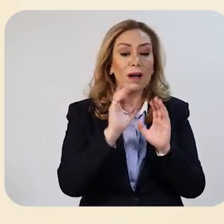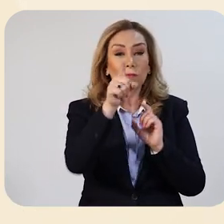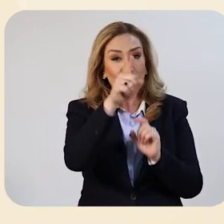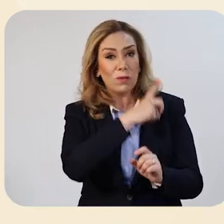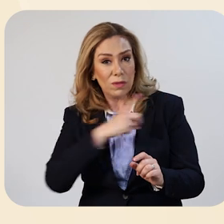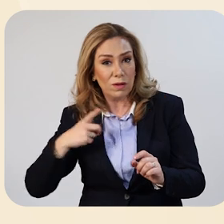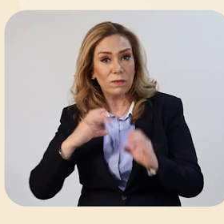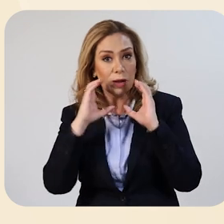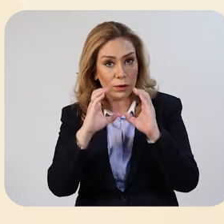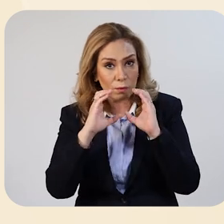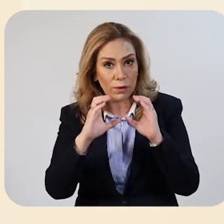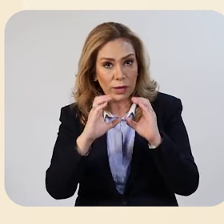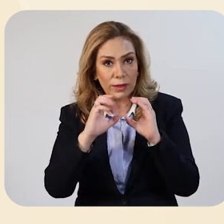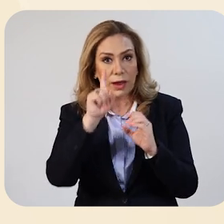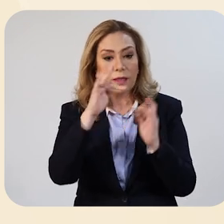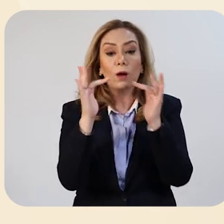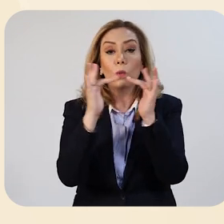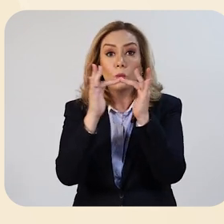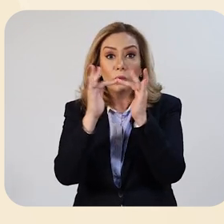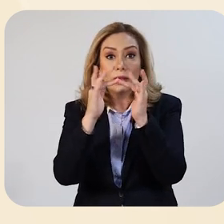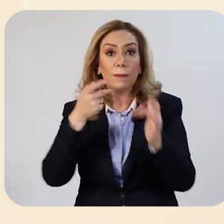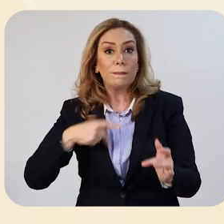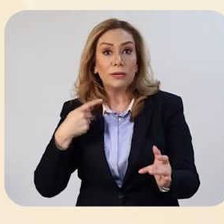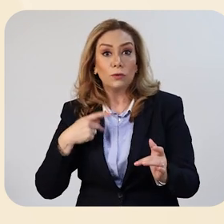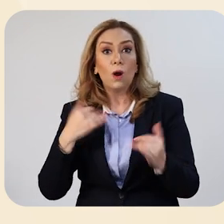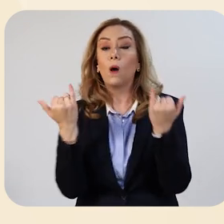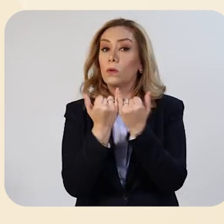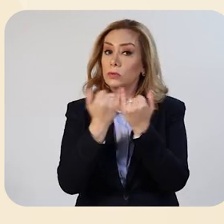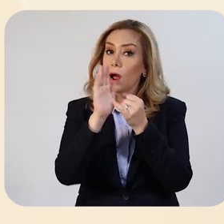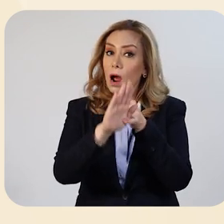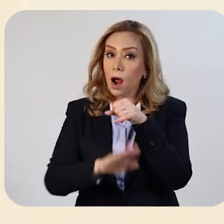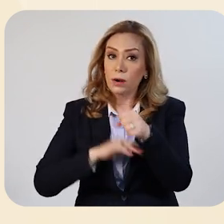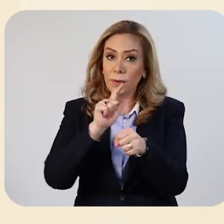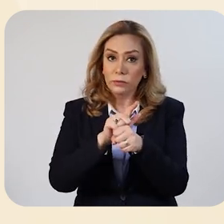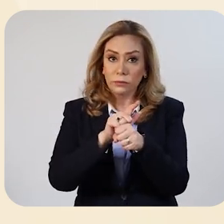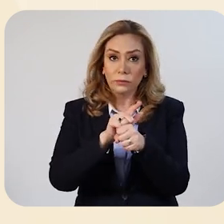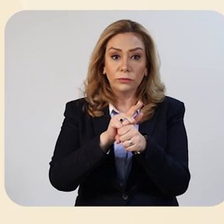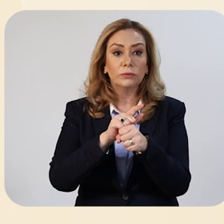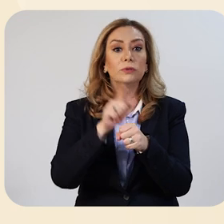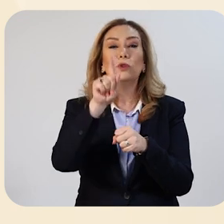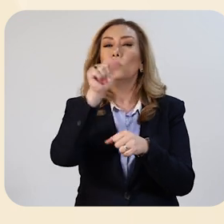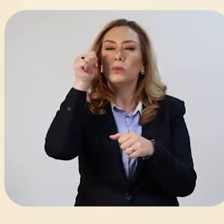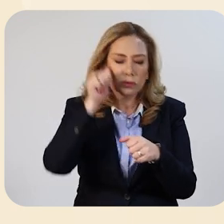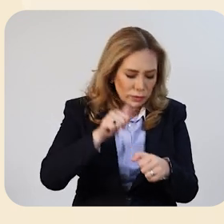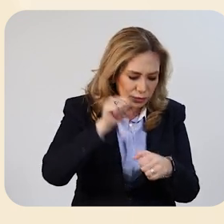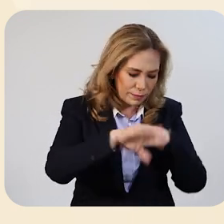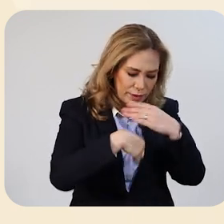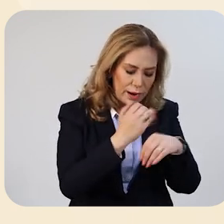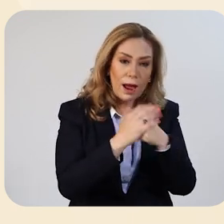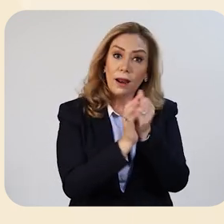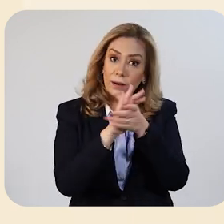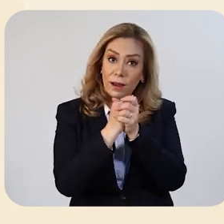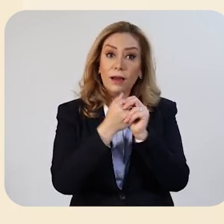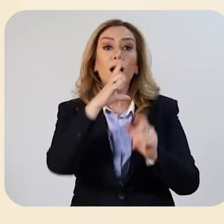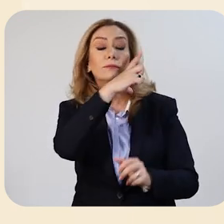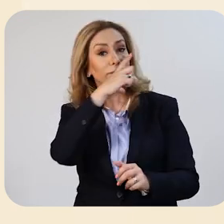Avoiding close contact with people showing symptoms of respiratory illness Regular hand washing Covering